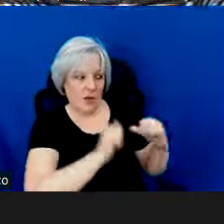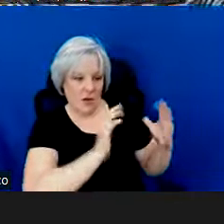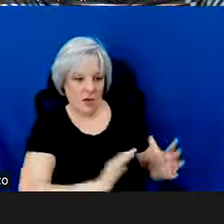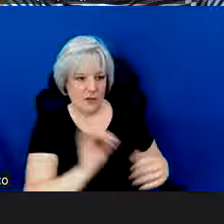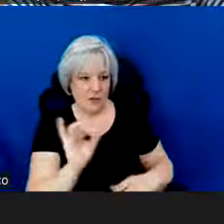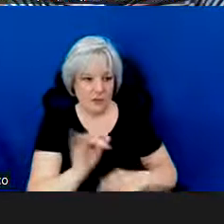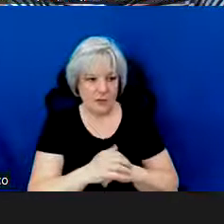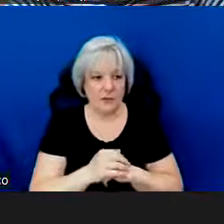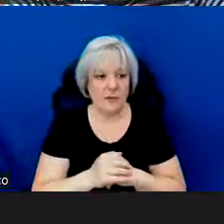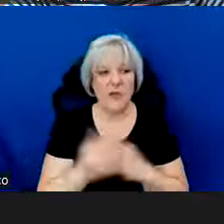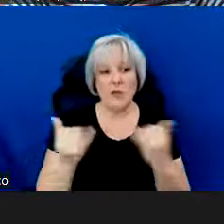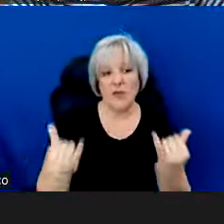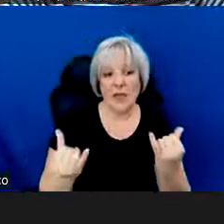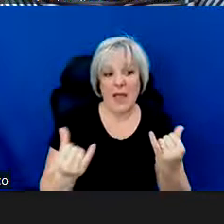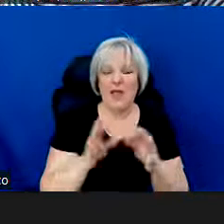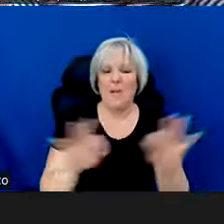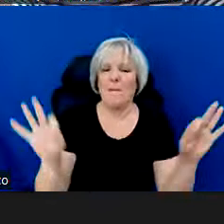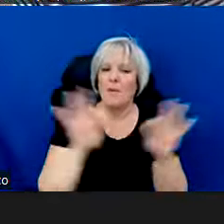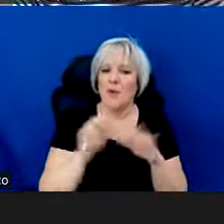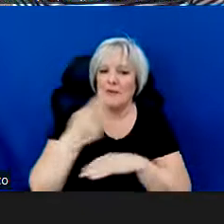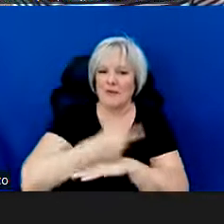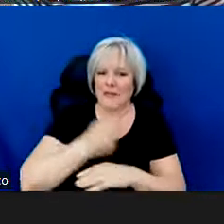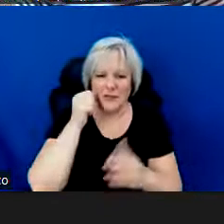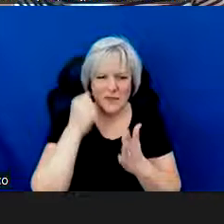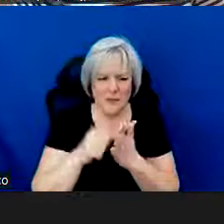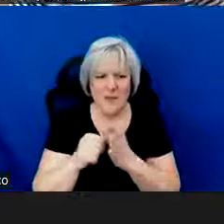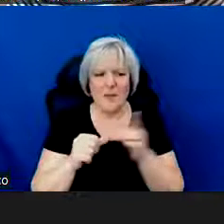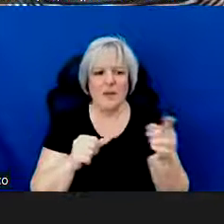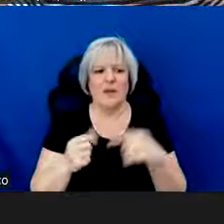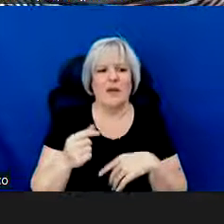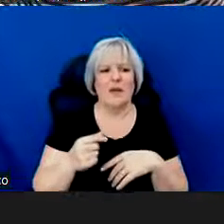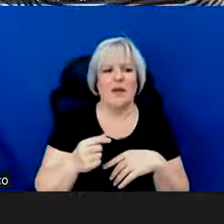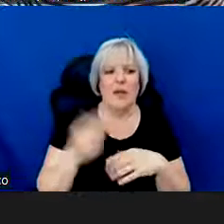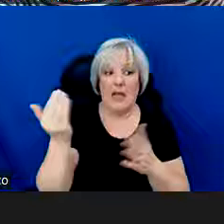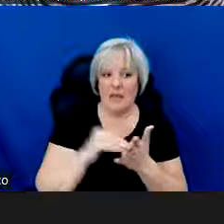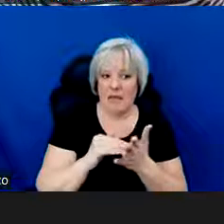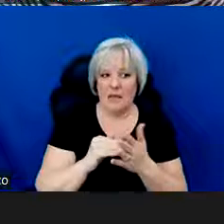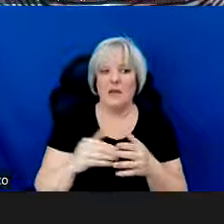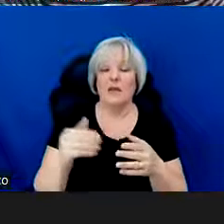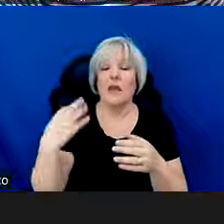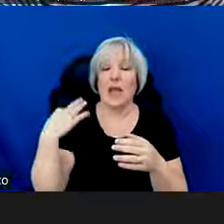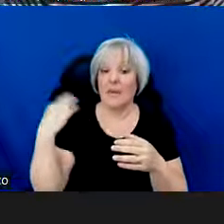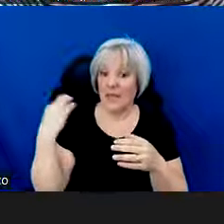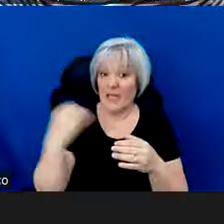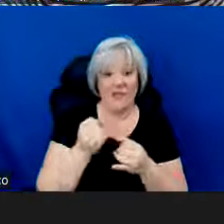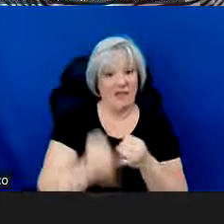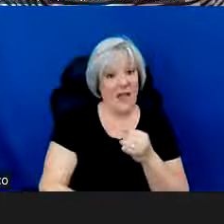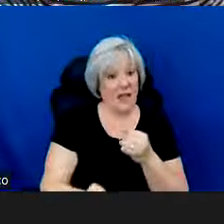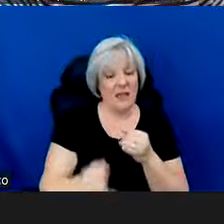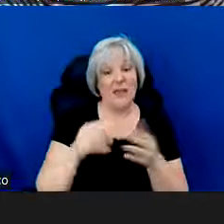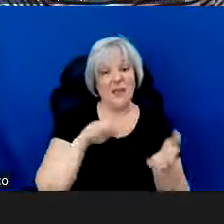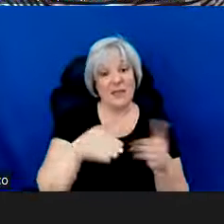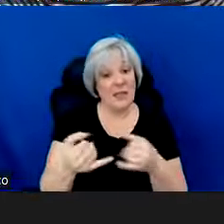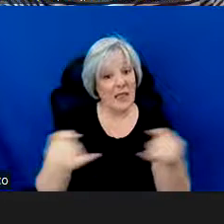So here we have the important dates and deadlines listed out once more for reference. The final application deadline